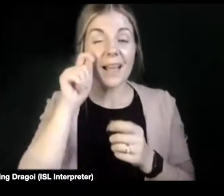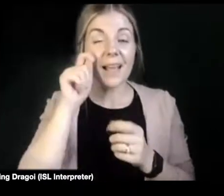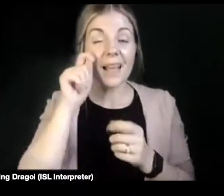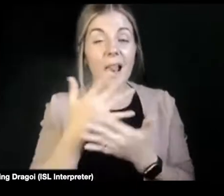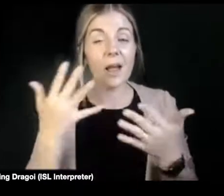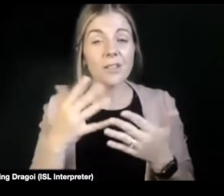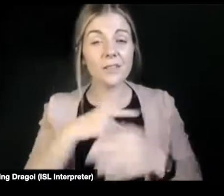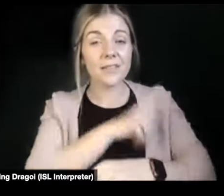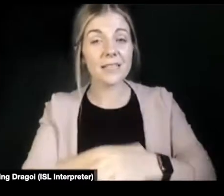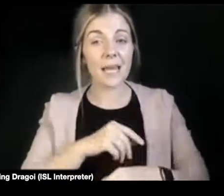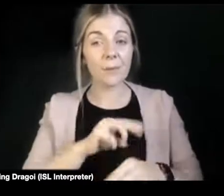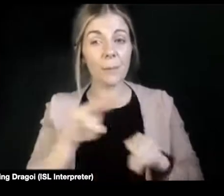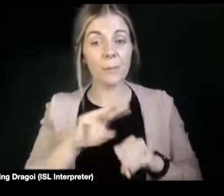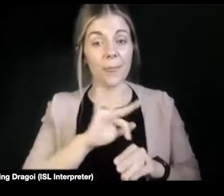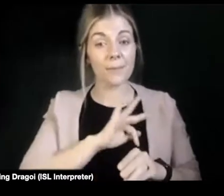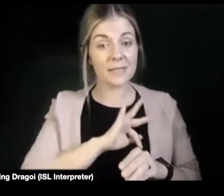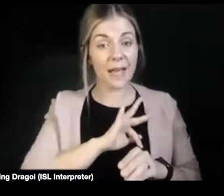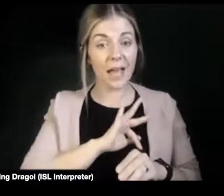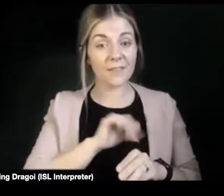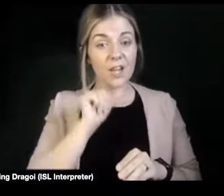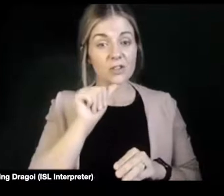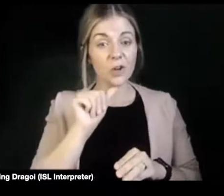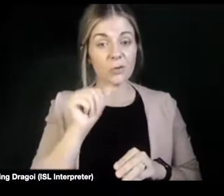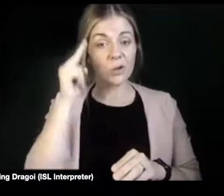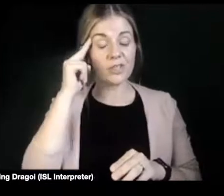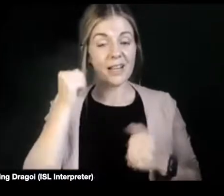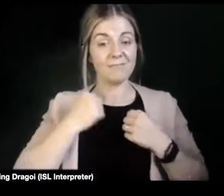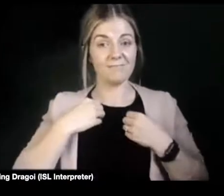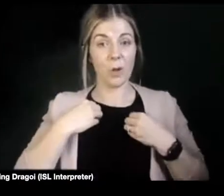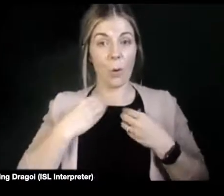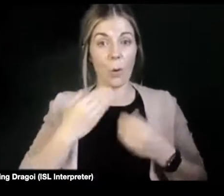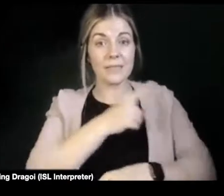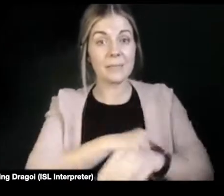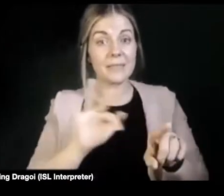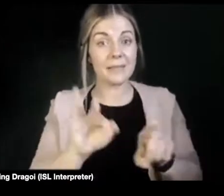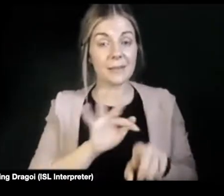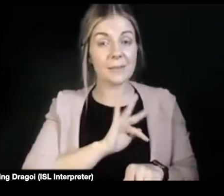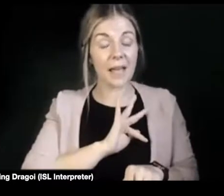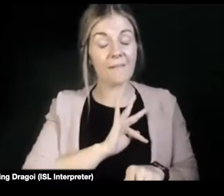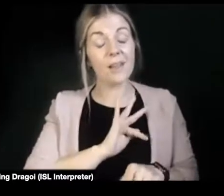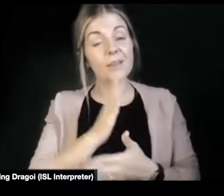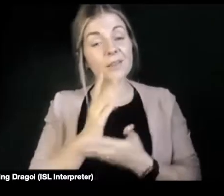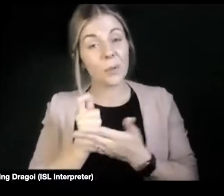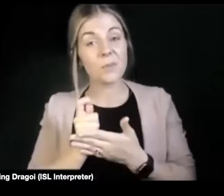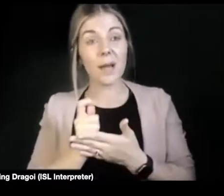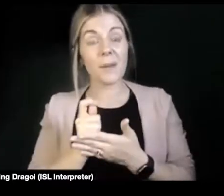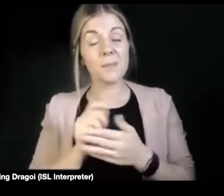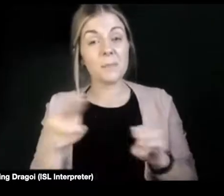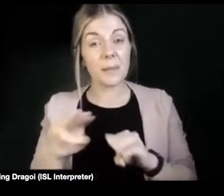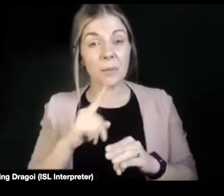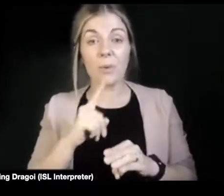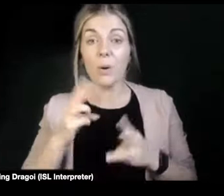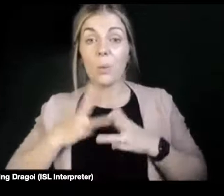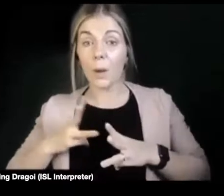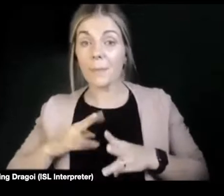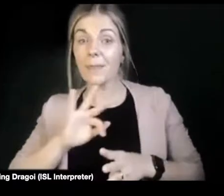actually even understand that they're disabled. And that comes with it as well. So people, and dare I say women particularly, are pushing themselves through pain barriers when